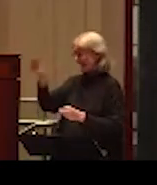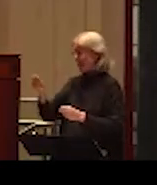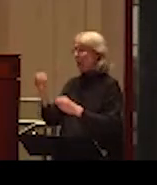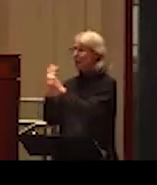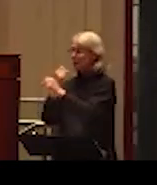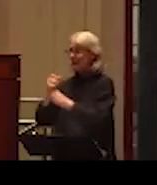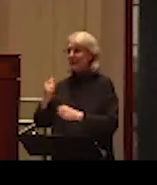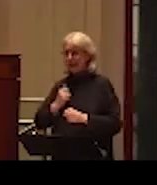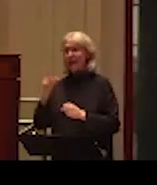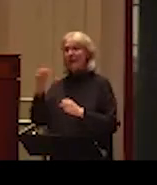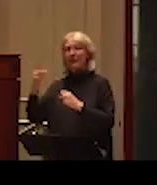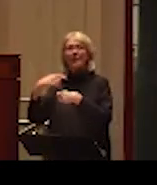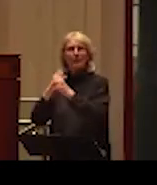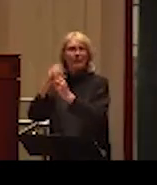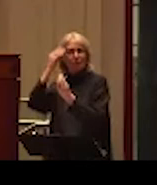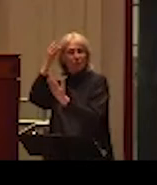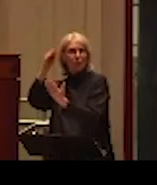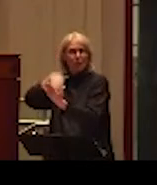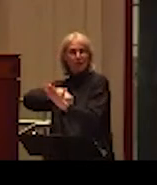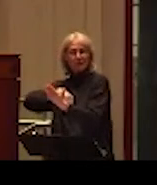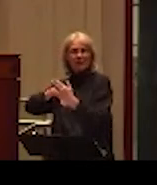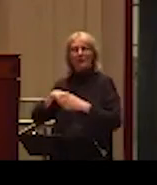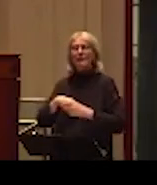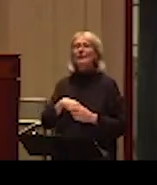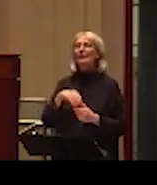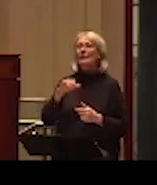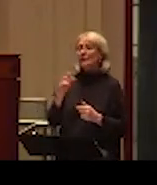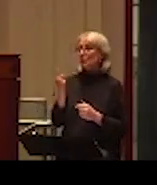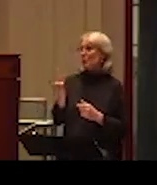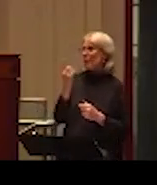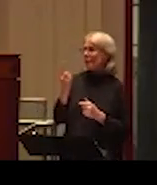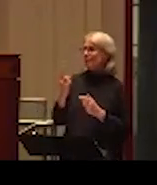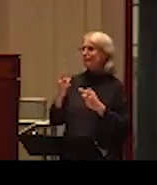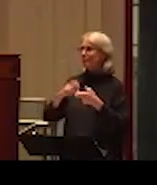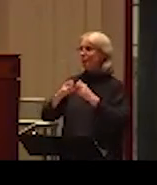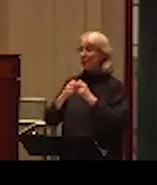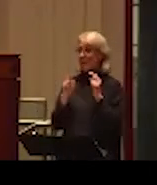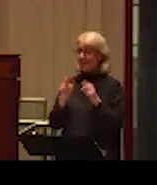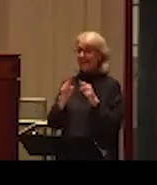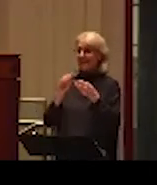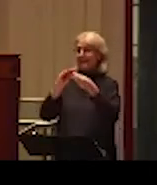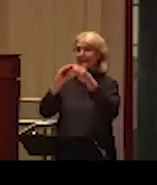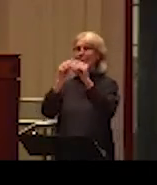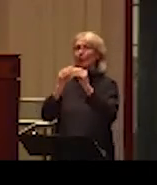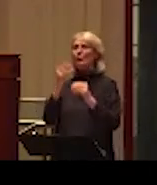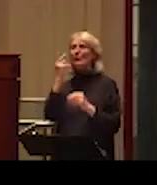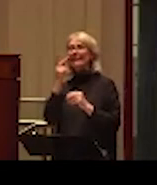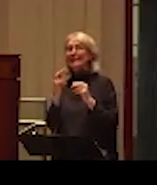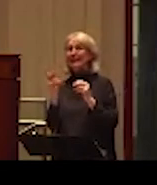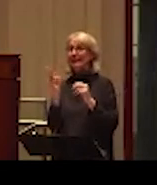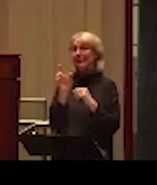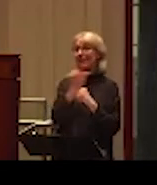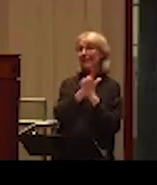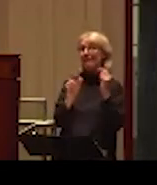create the report where we get the data. So there is one big problem with this data. And you can see it on that image.